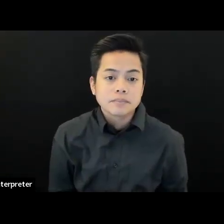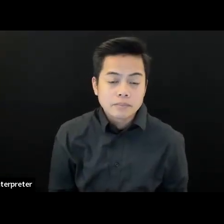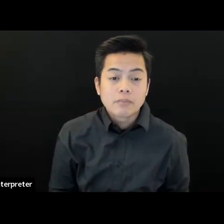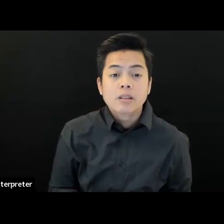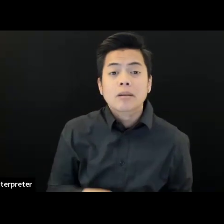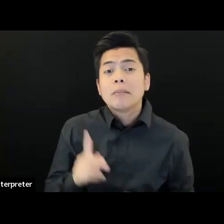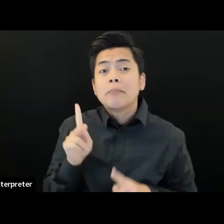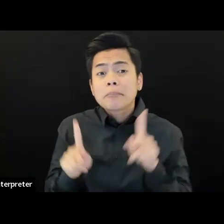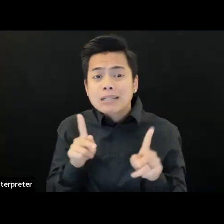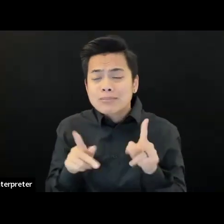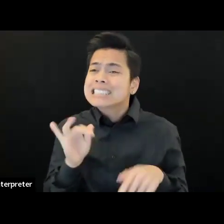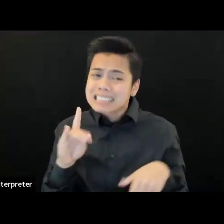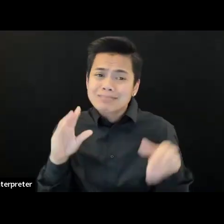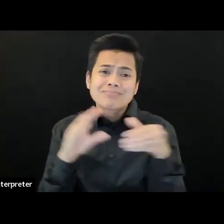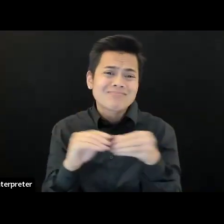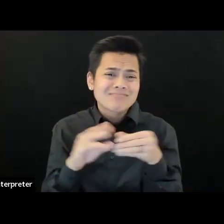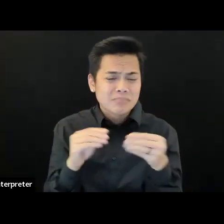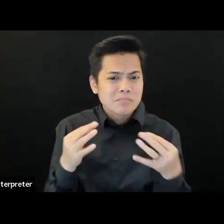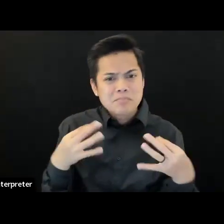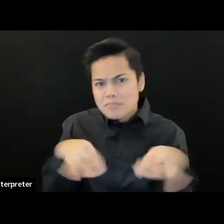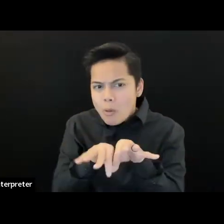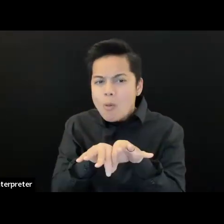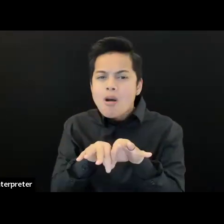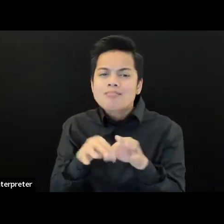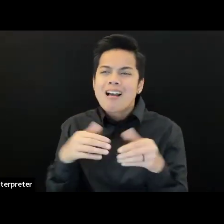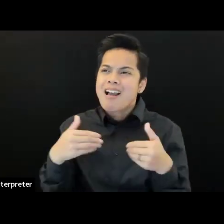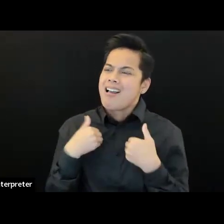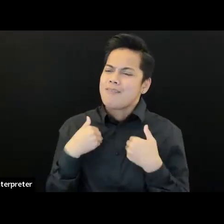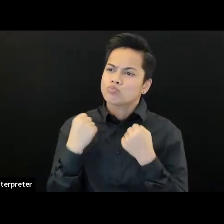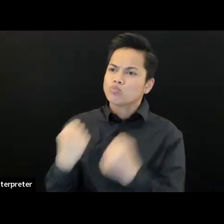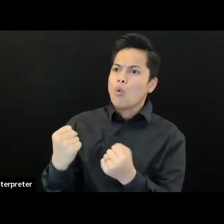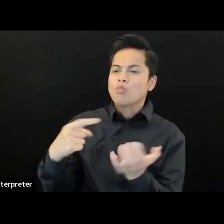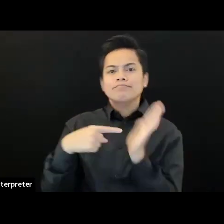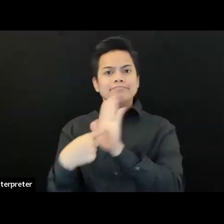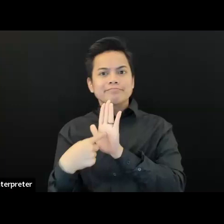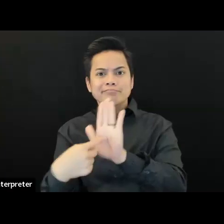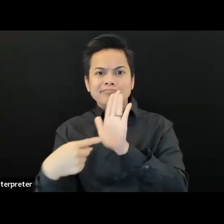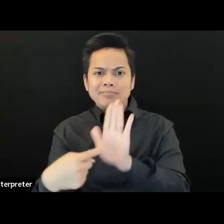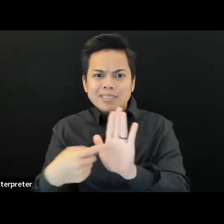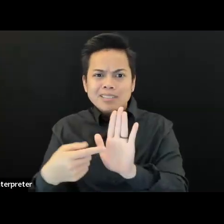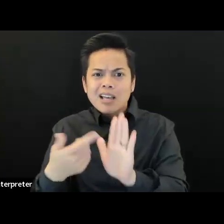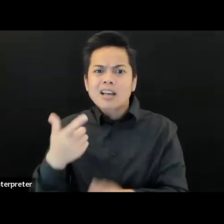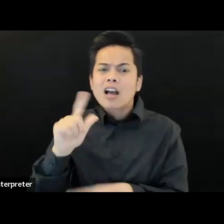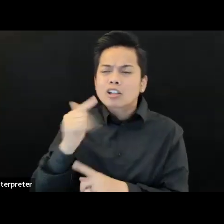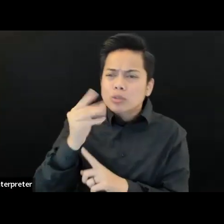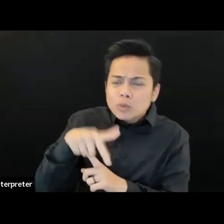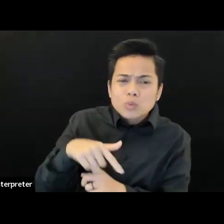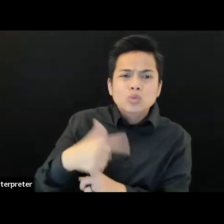gender, sexuality, to name just a few, is really important for what folks are looking for